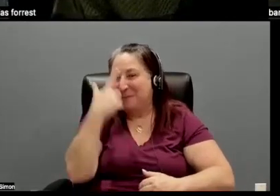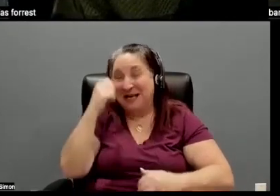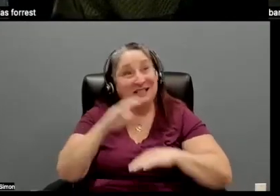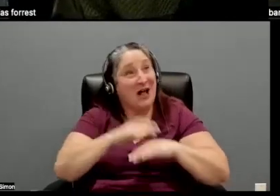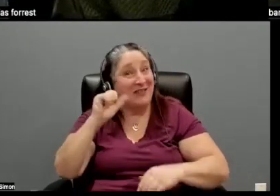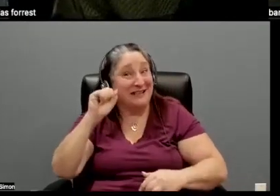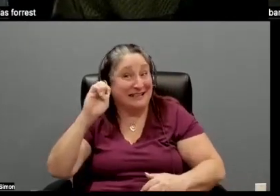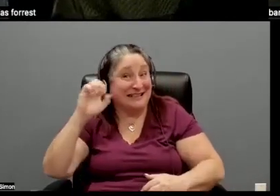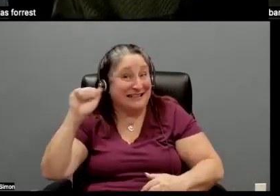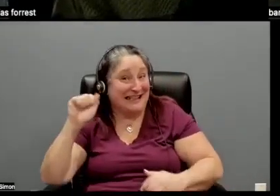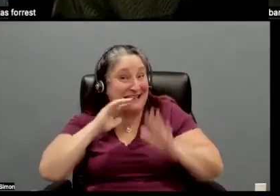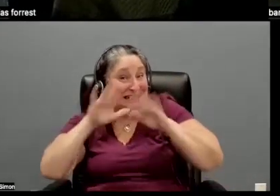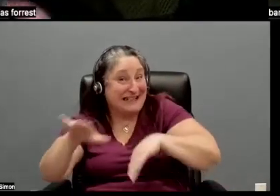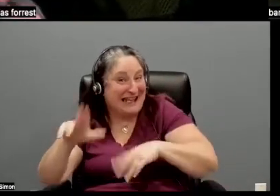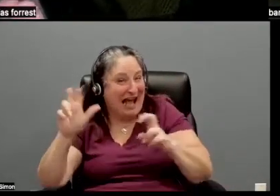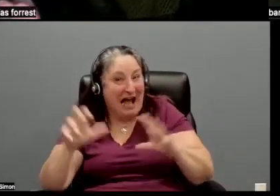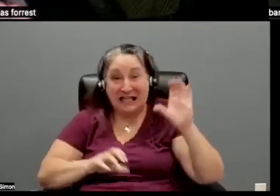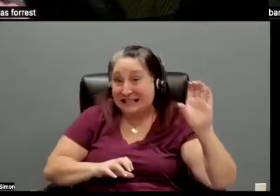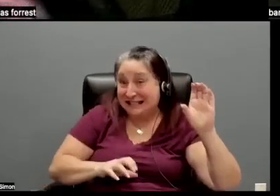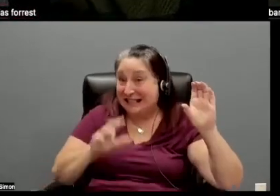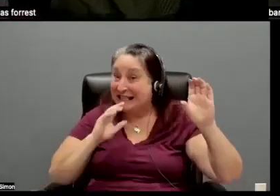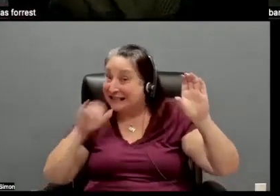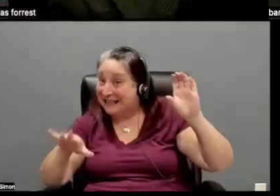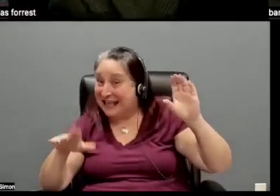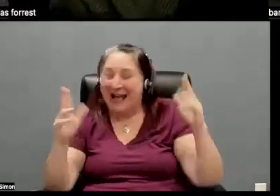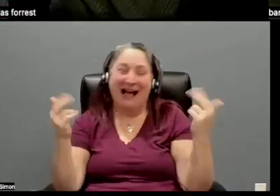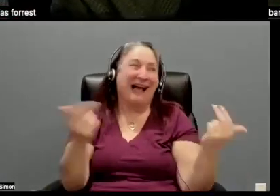C. Yeah. Yeah. Oh, good. Yes.